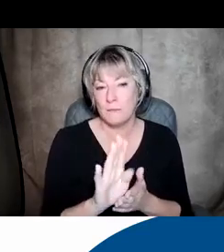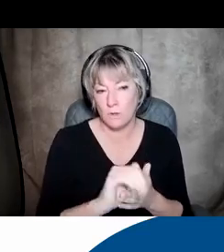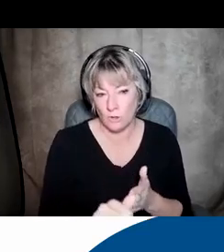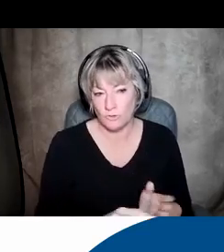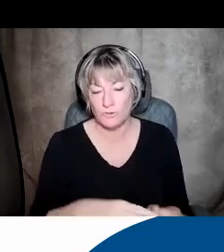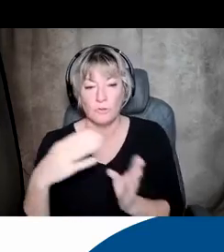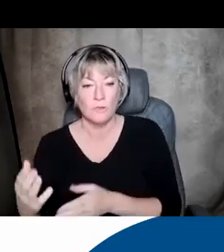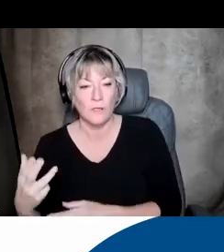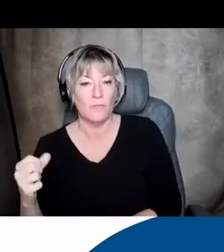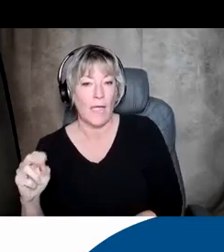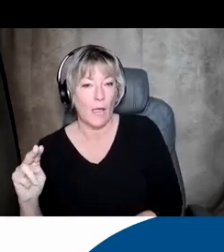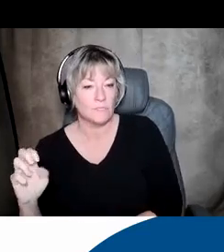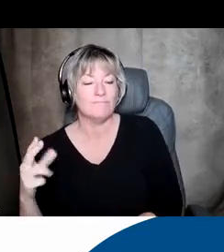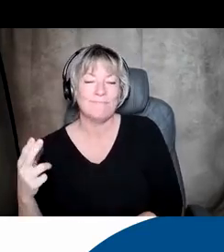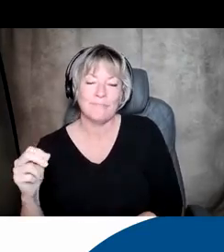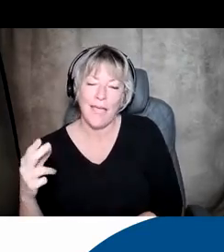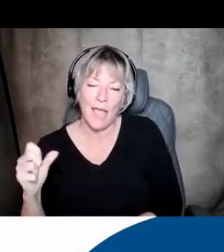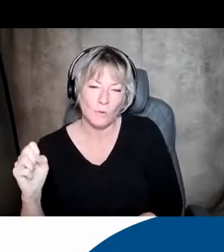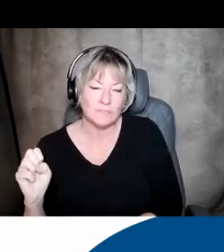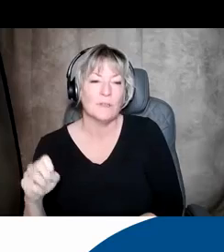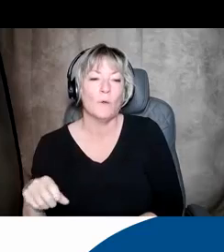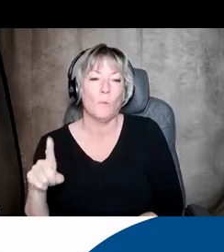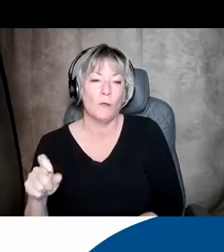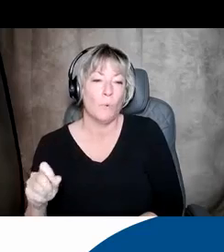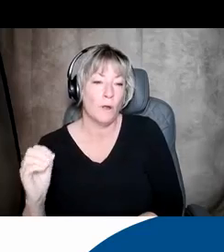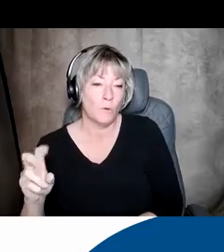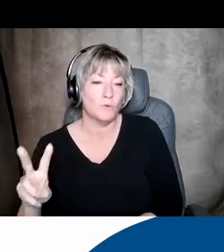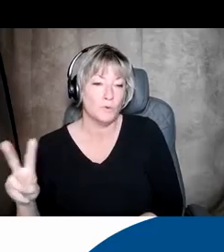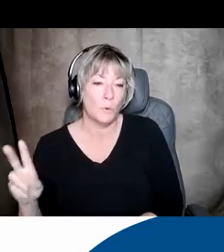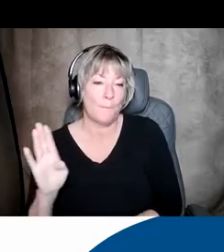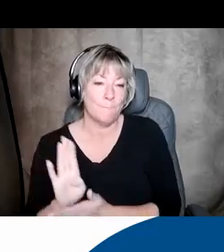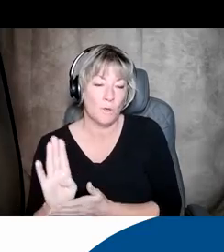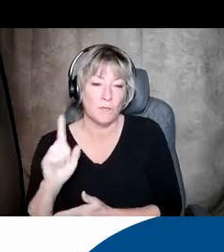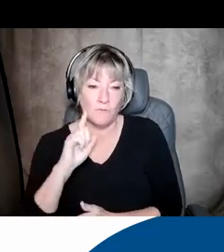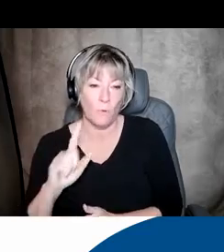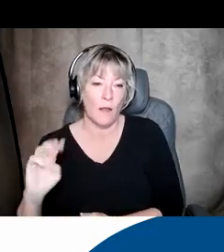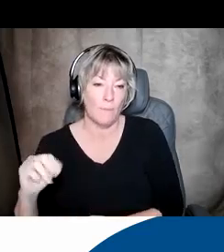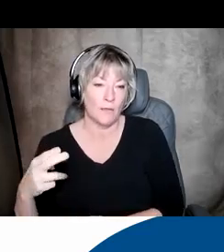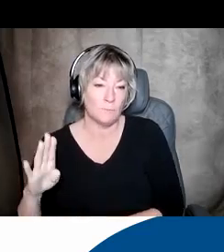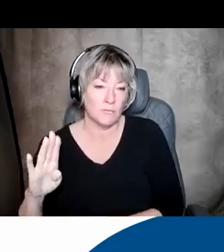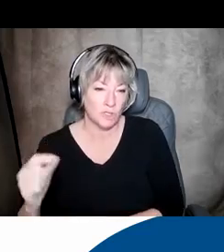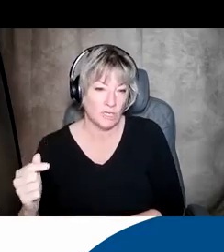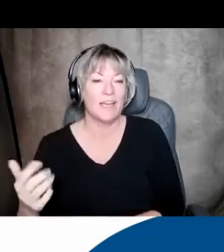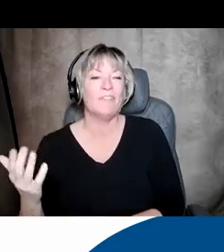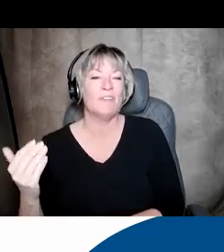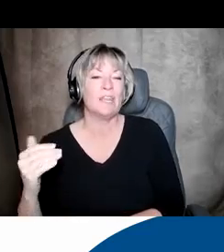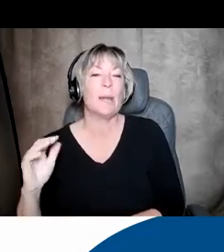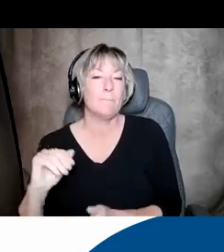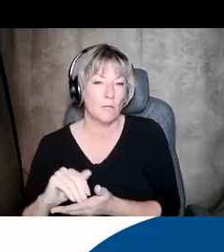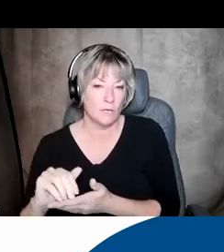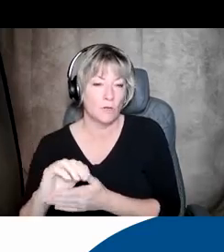And on the House side, it is $1.022 billion for the mental health block grant, which represents a $15 million increase.